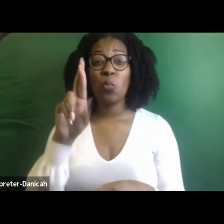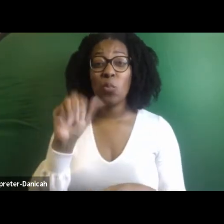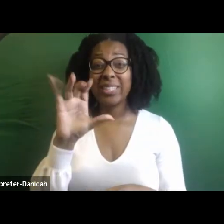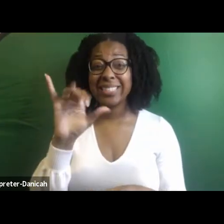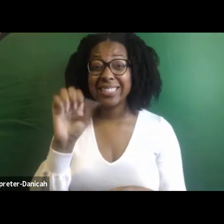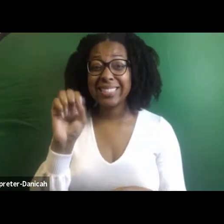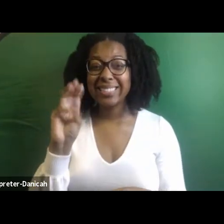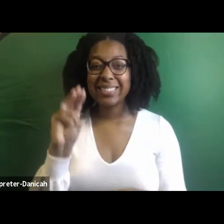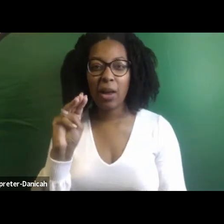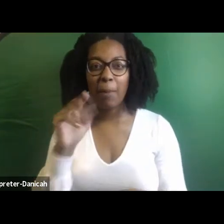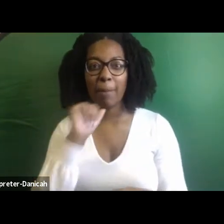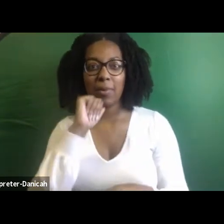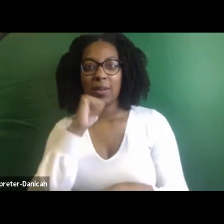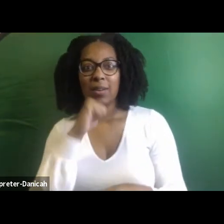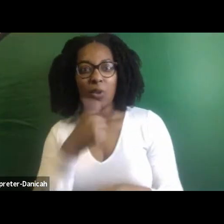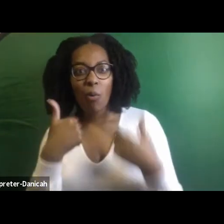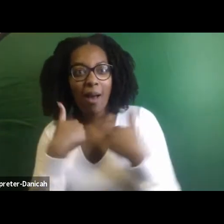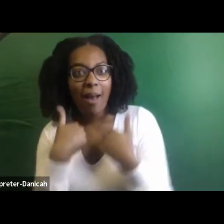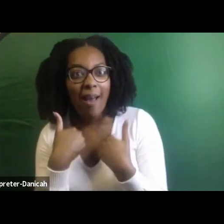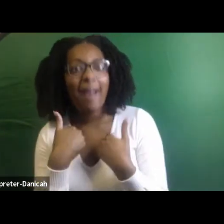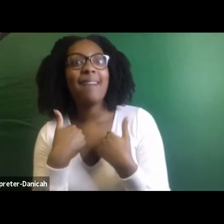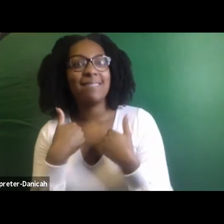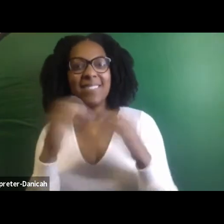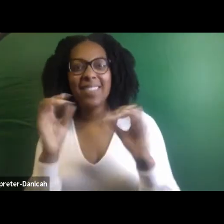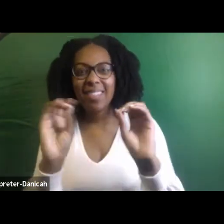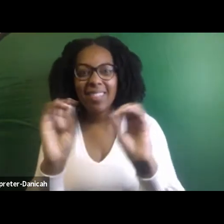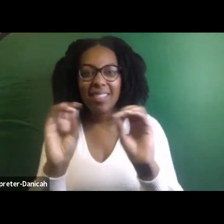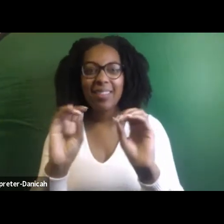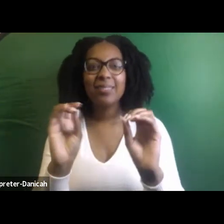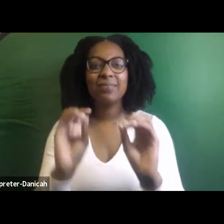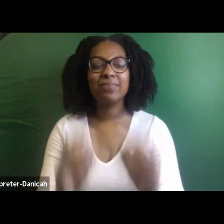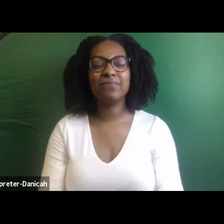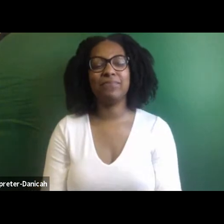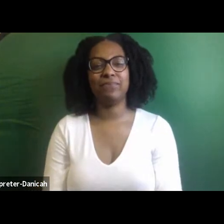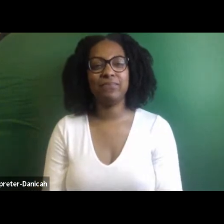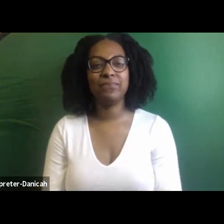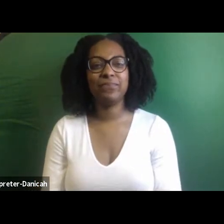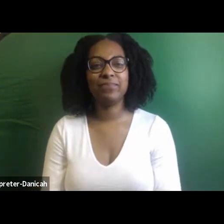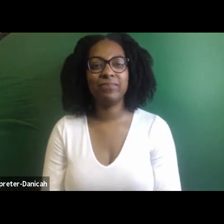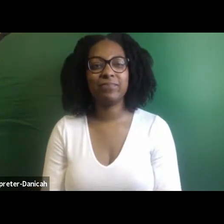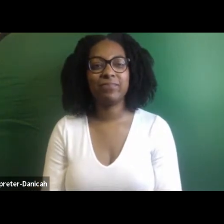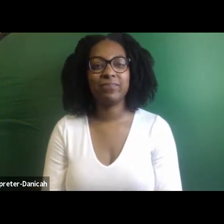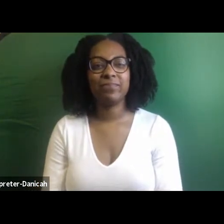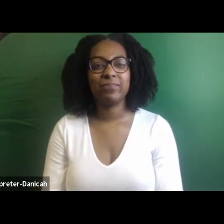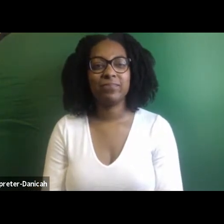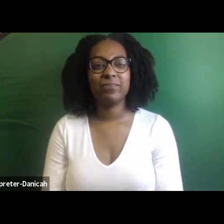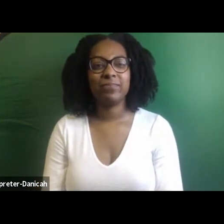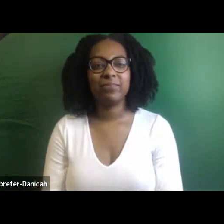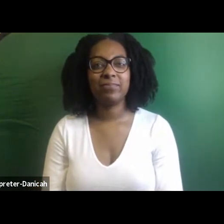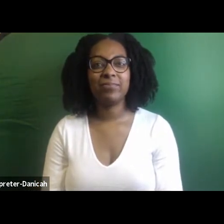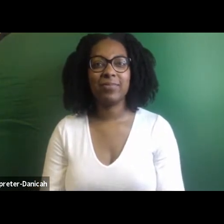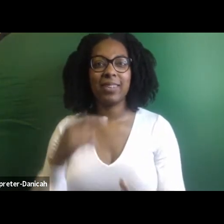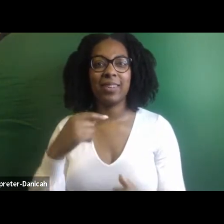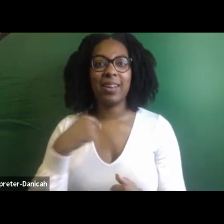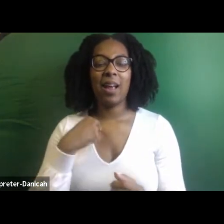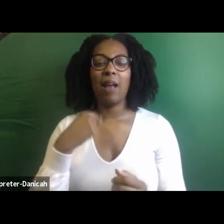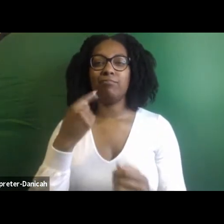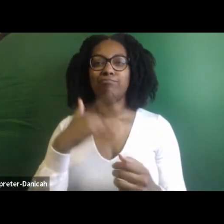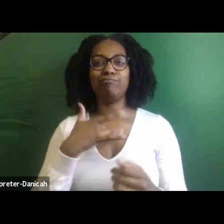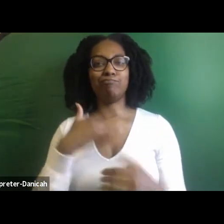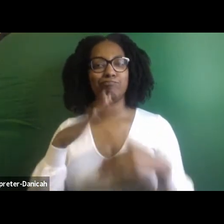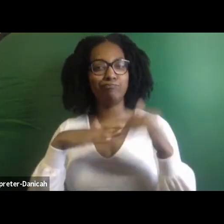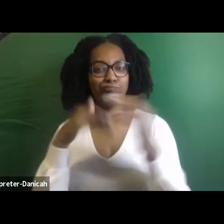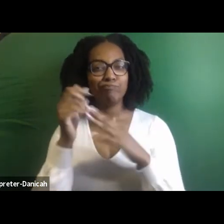And I can have my shoulders go. So yeah, I'm thinking more and more of how to create space in